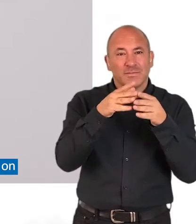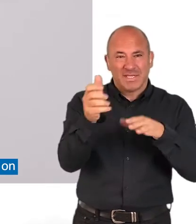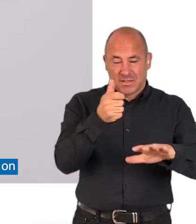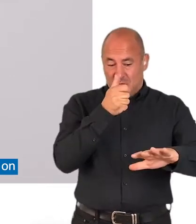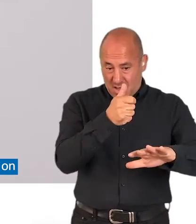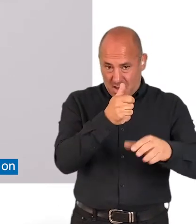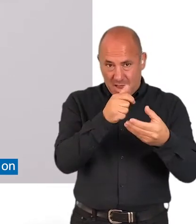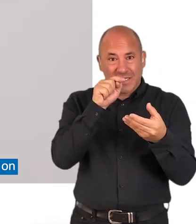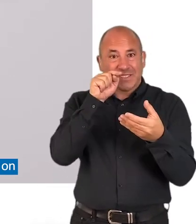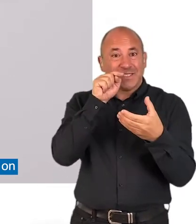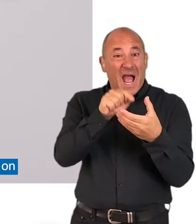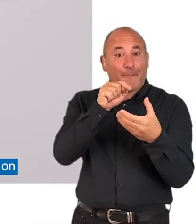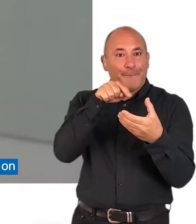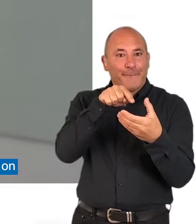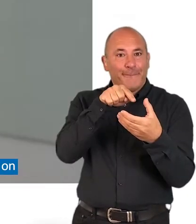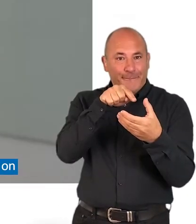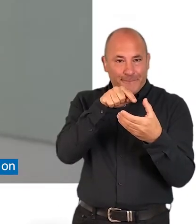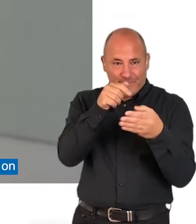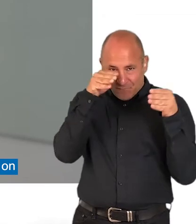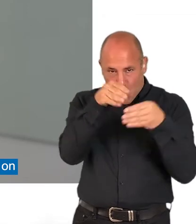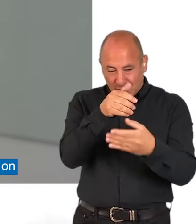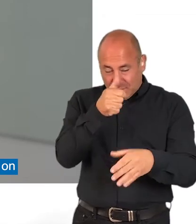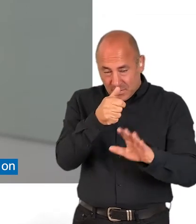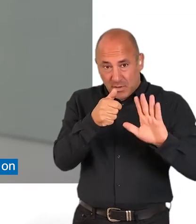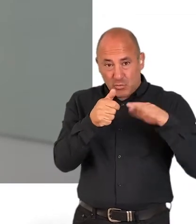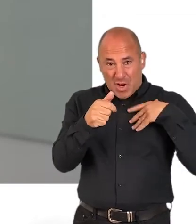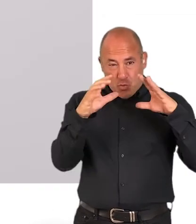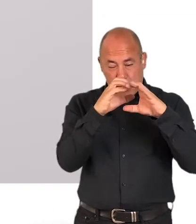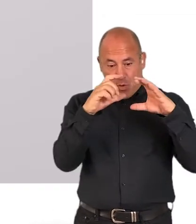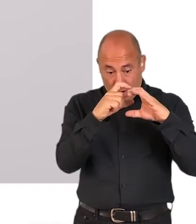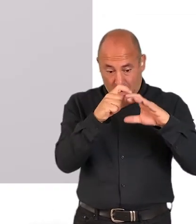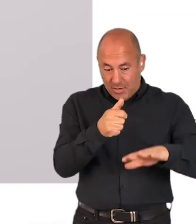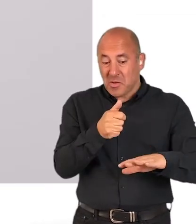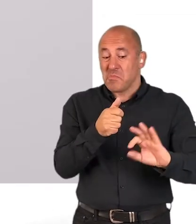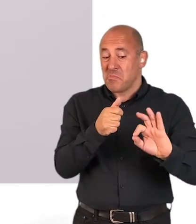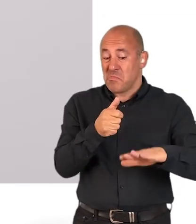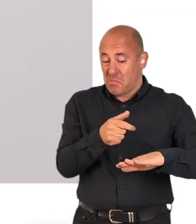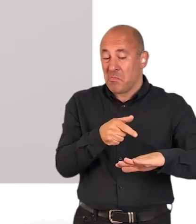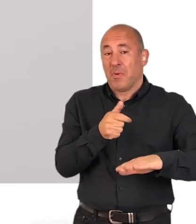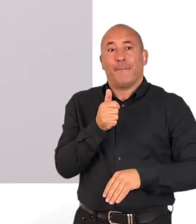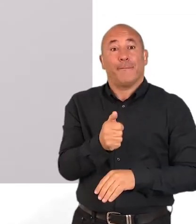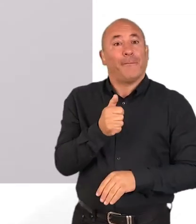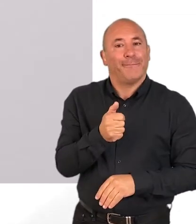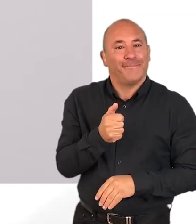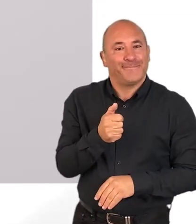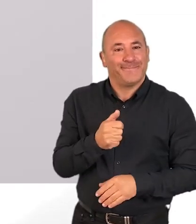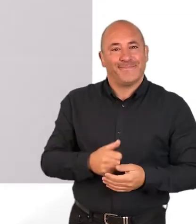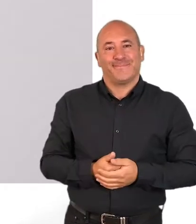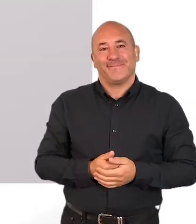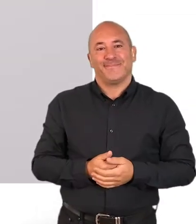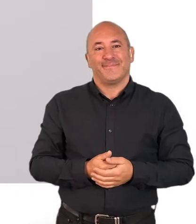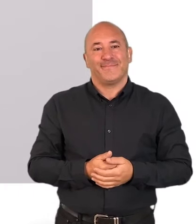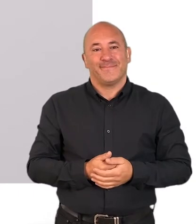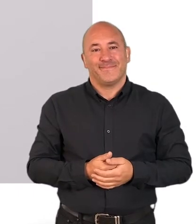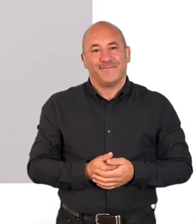so tap and hold on the area of the screen you want to focus on, and wait a second for the camera to focus before